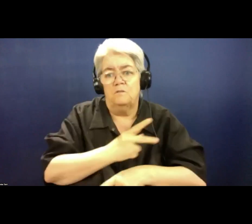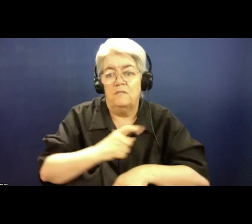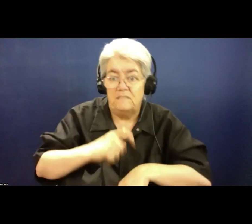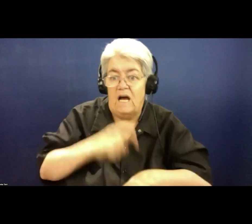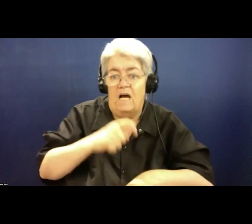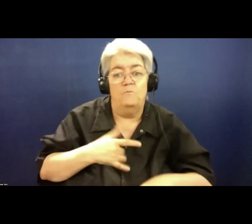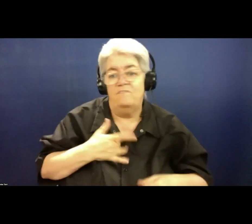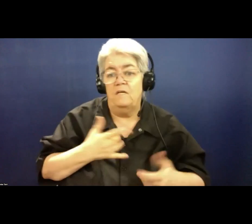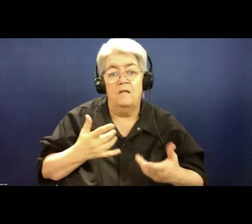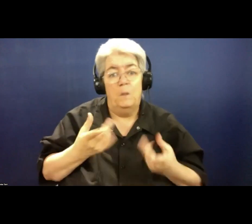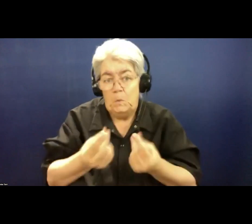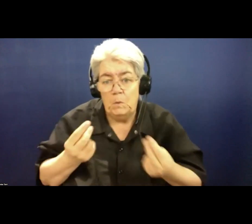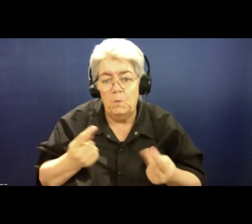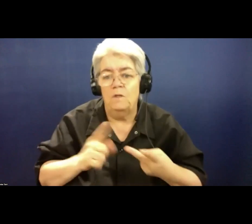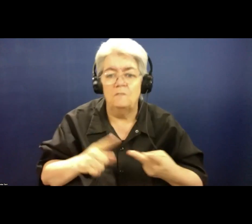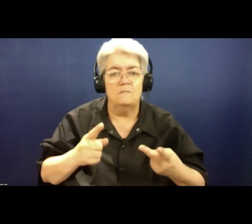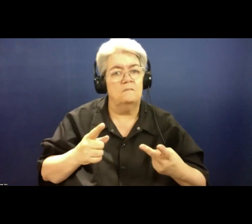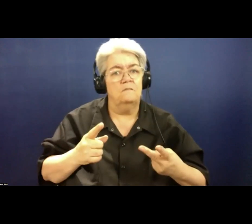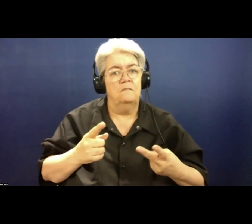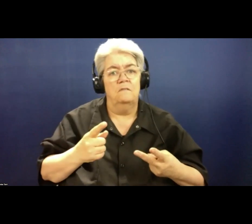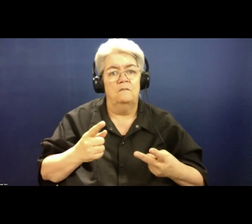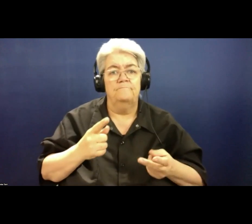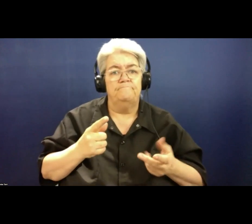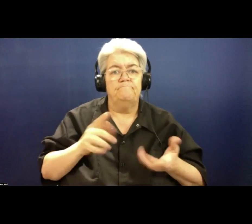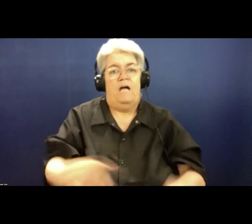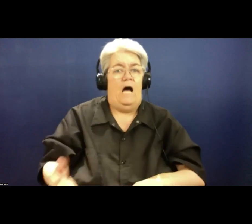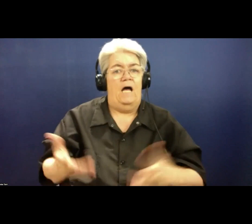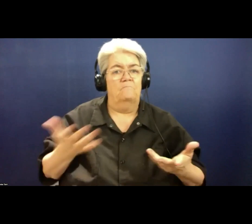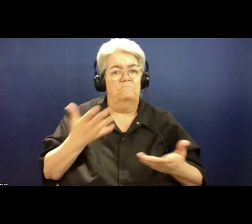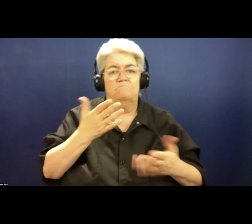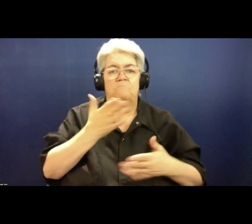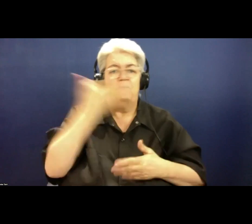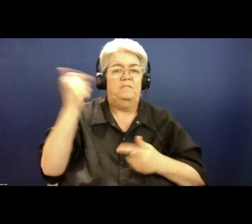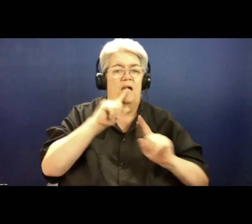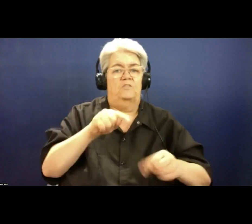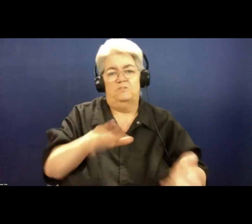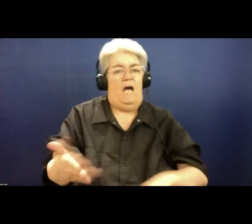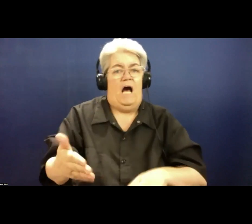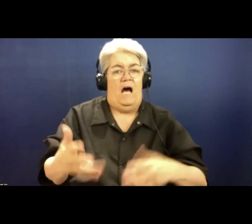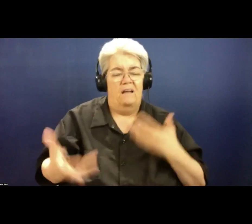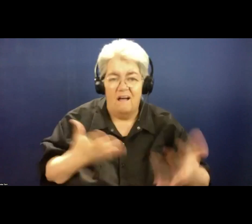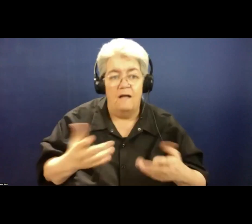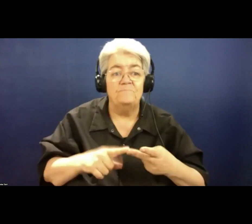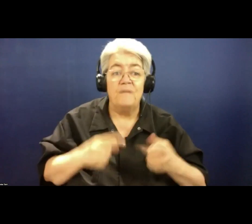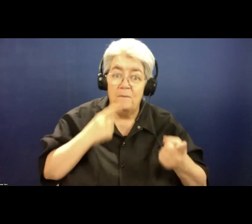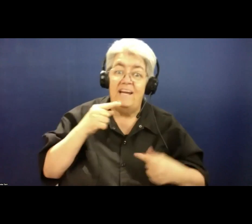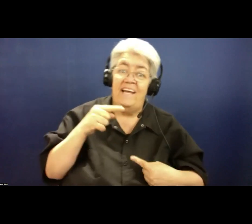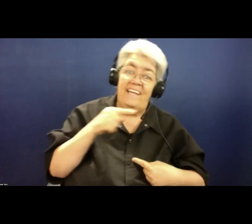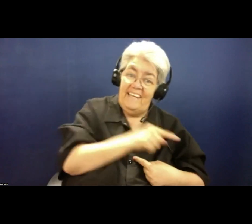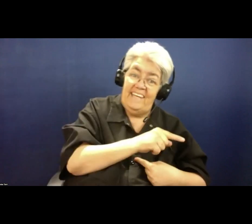only thing to do is to take their own life. Now, I'll tell you what's so significant about this is he was a minister of religion.